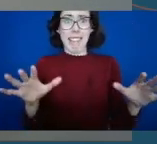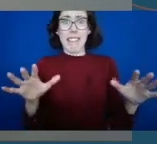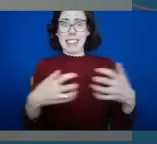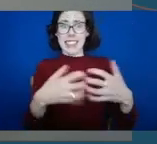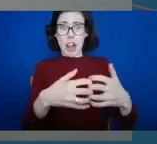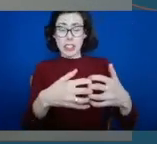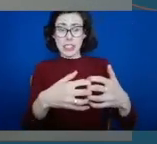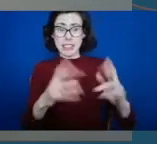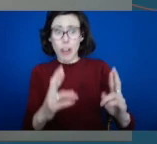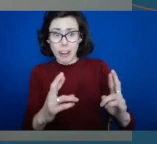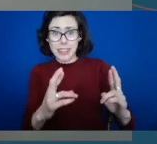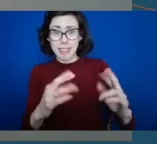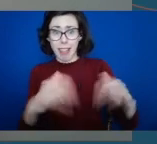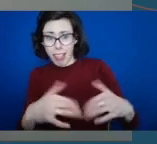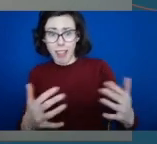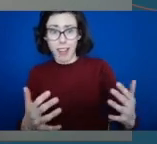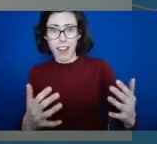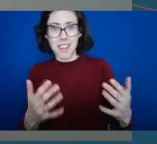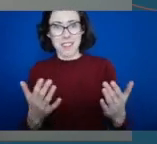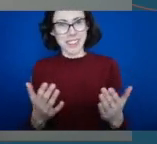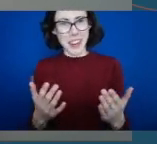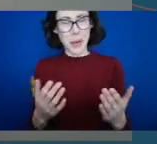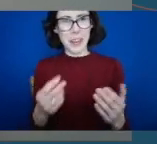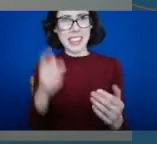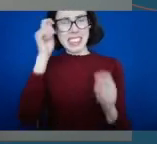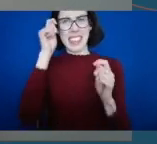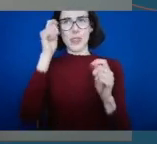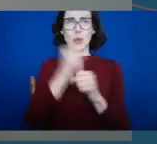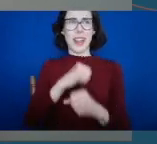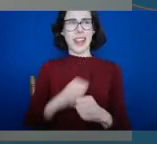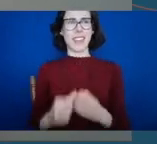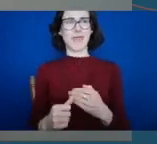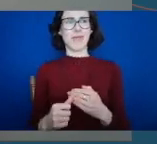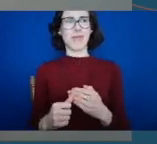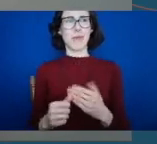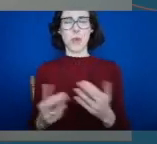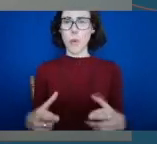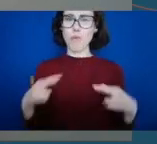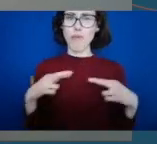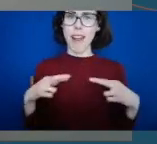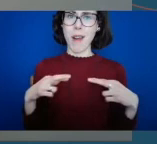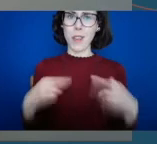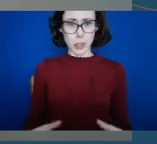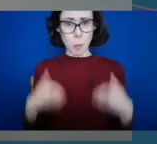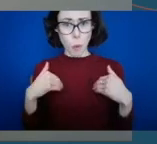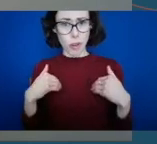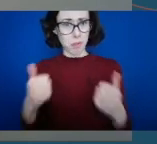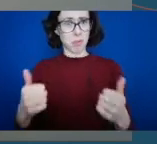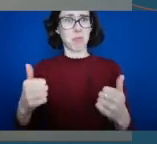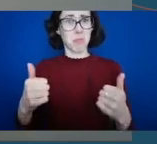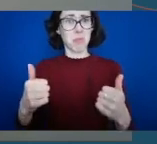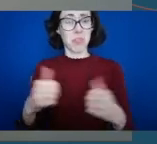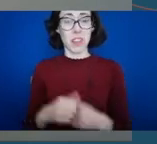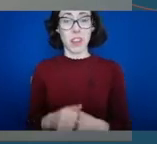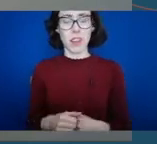can look back and look at the content and the sharing and the learning that happened to be very proud of this morning's activities. But in particular, we take great